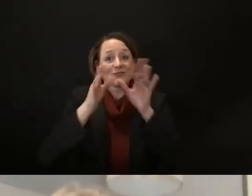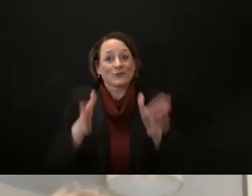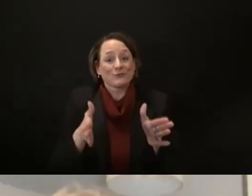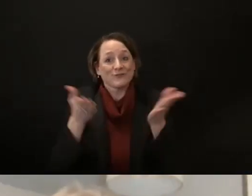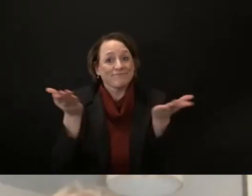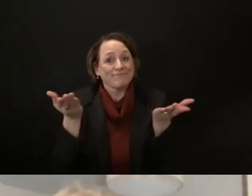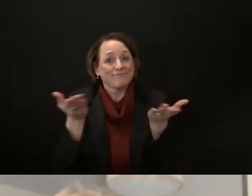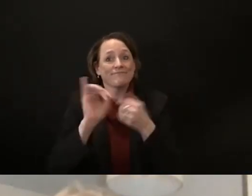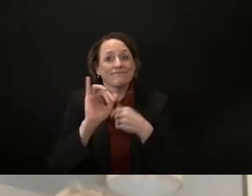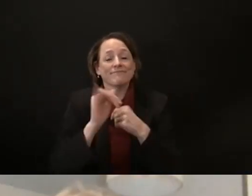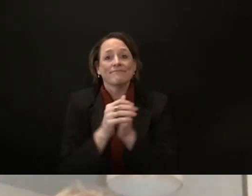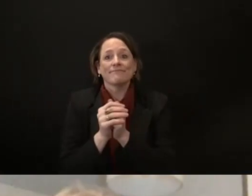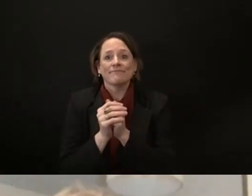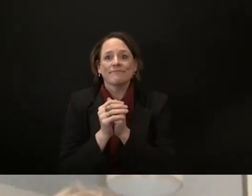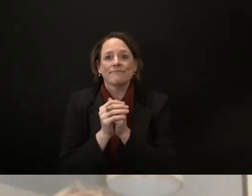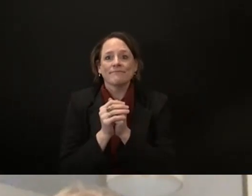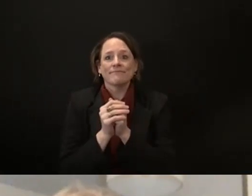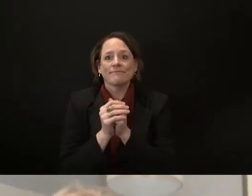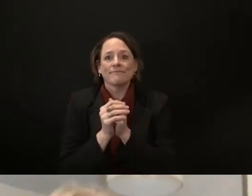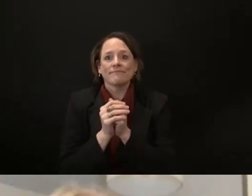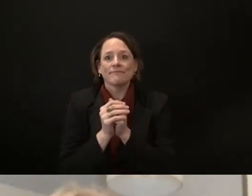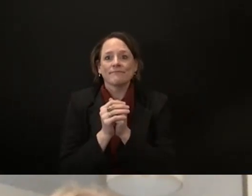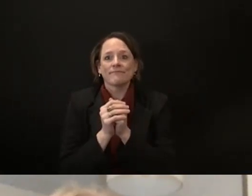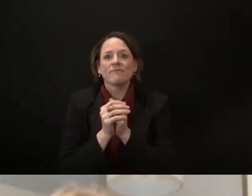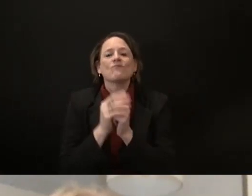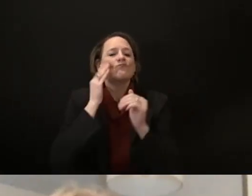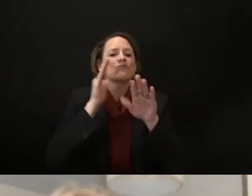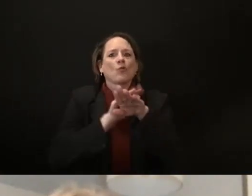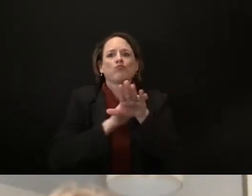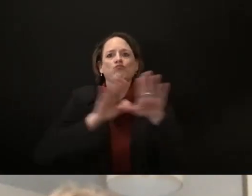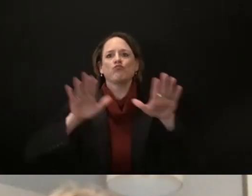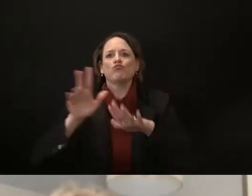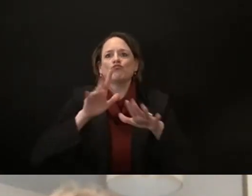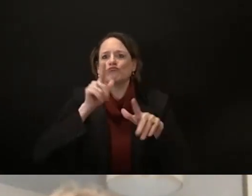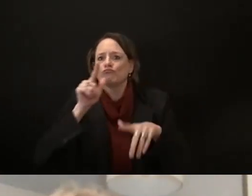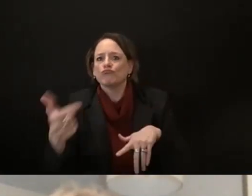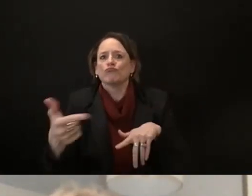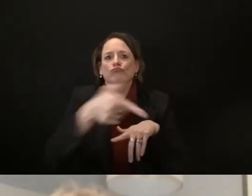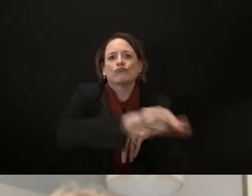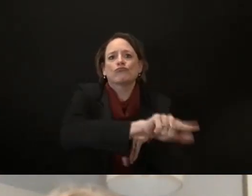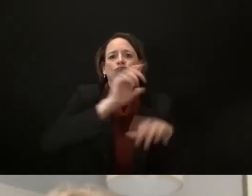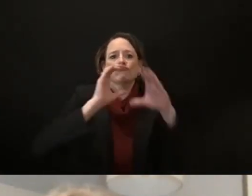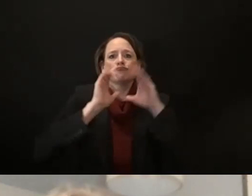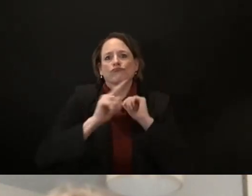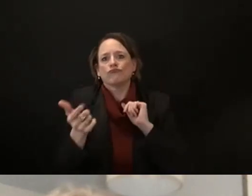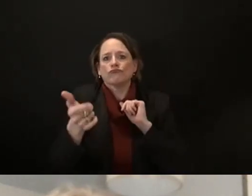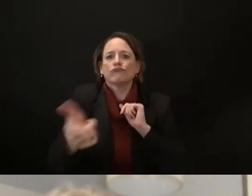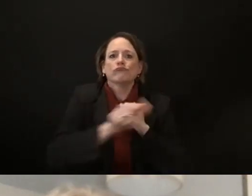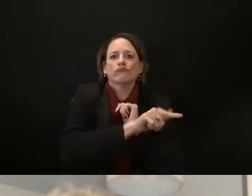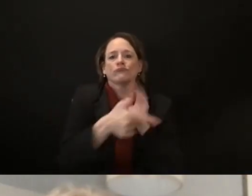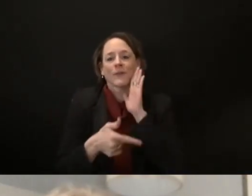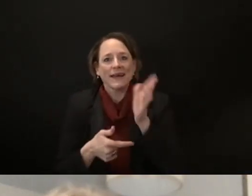out that's that's why and so if there are questions as Nick said throw those up in the chat